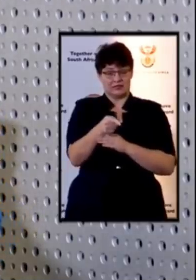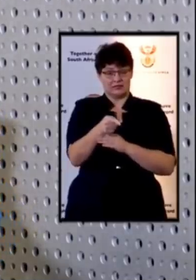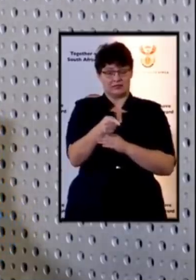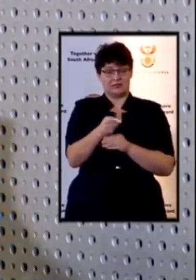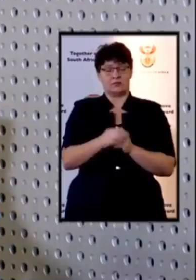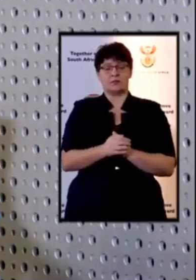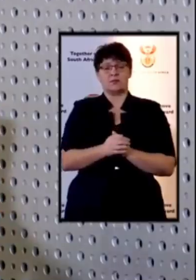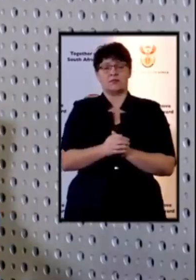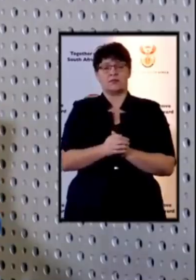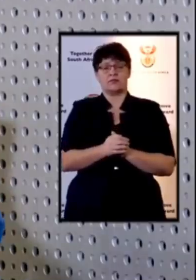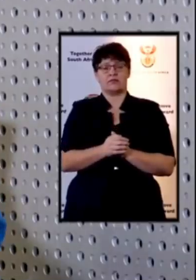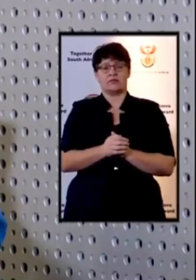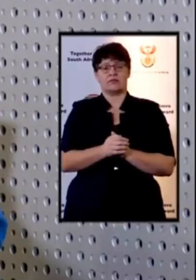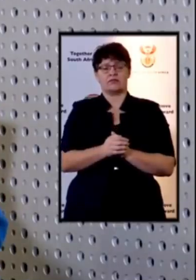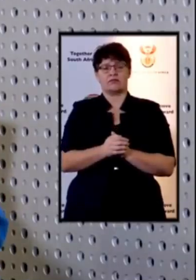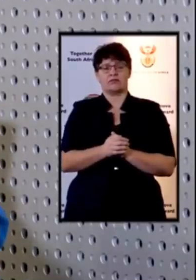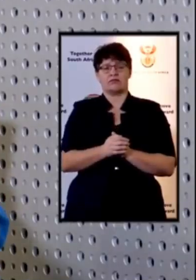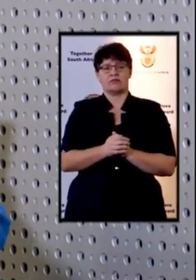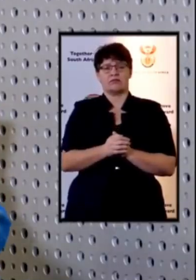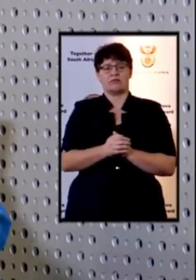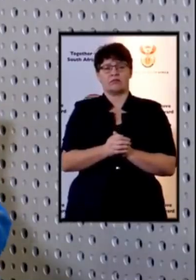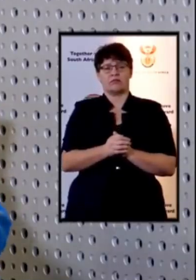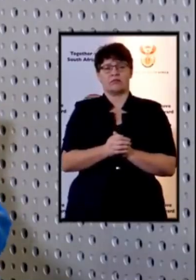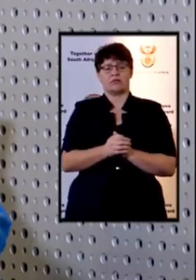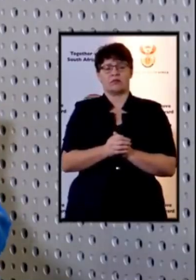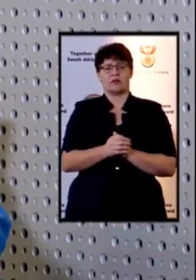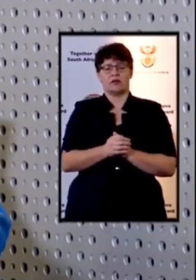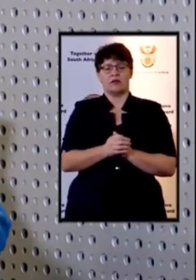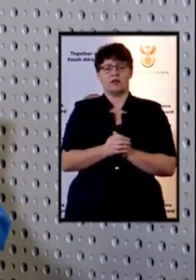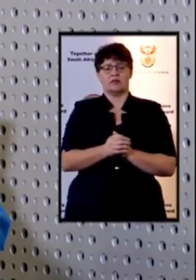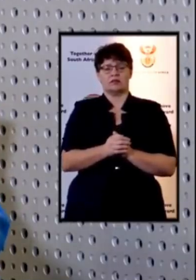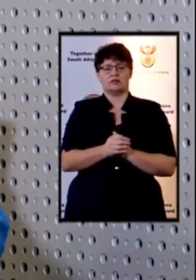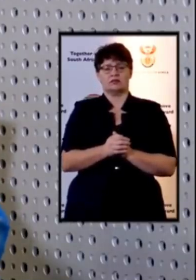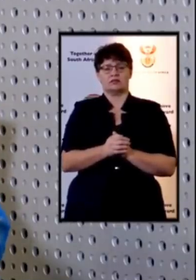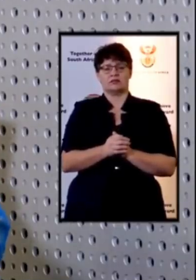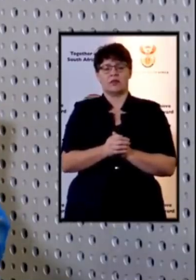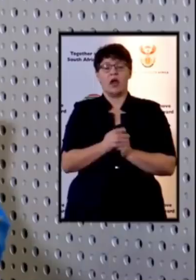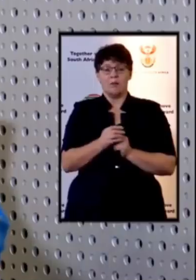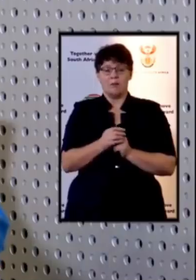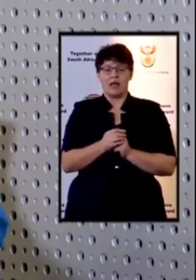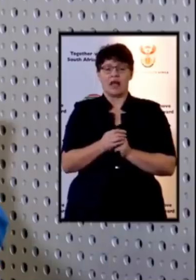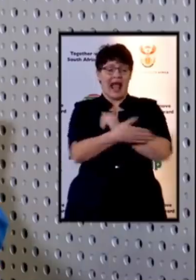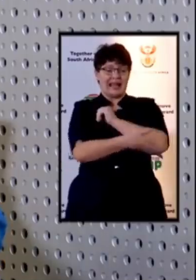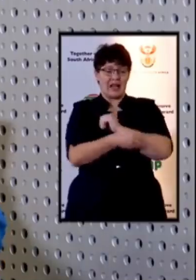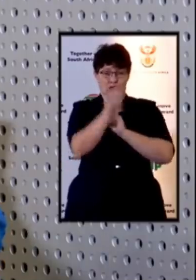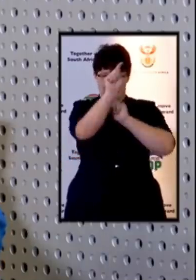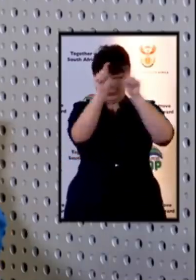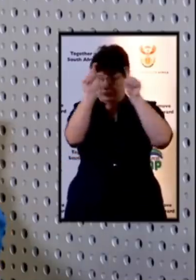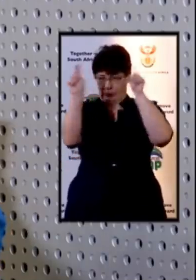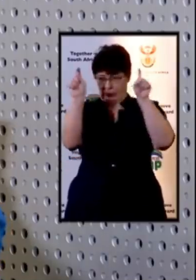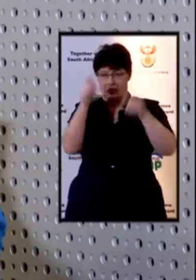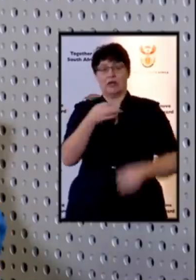we were saying that all goods that come from high risk areas must be sanitized